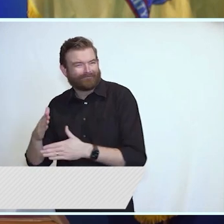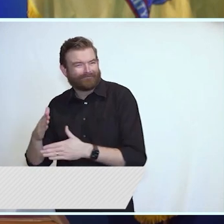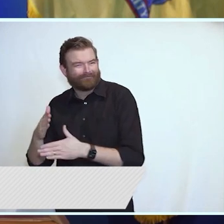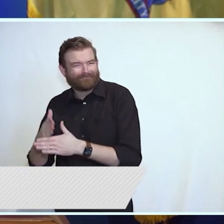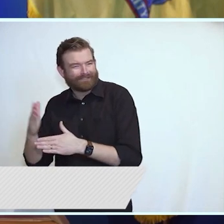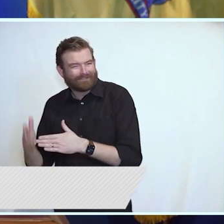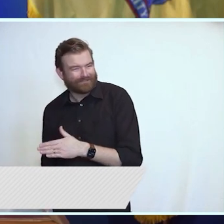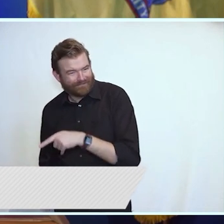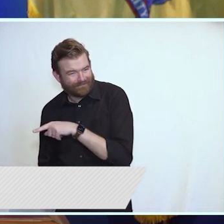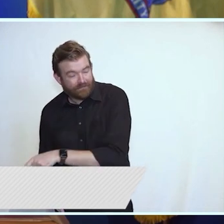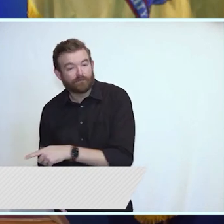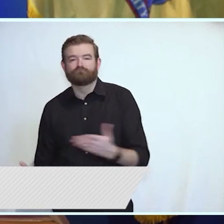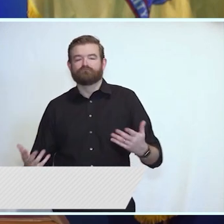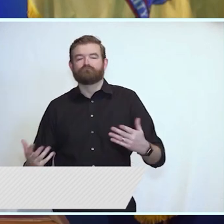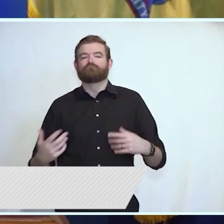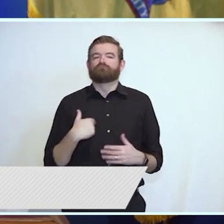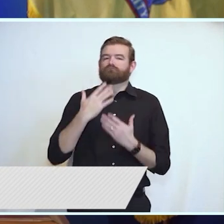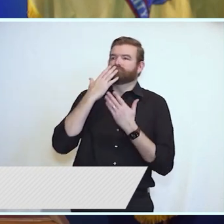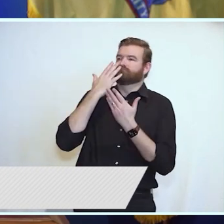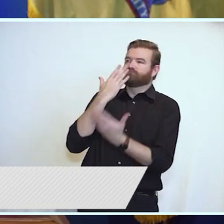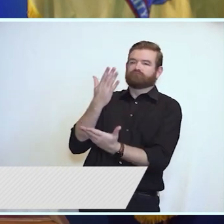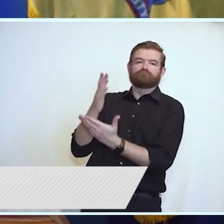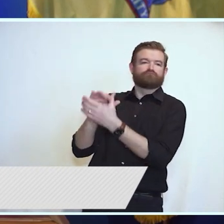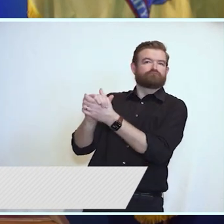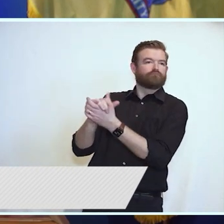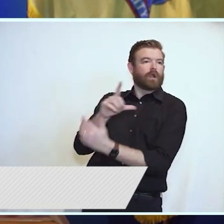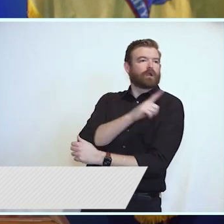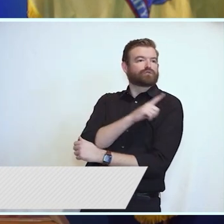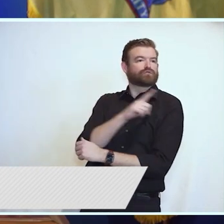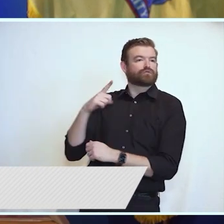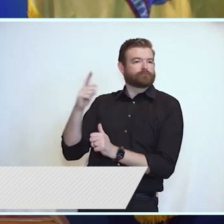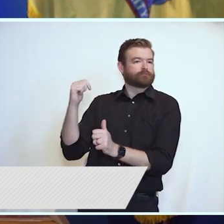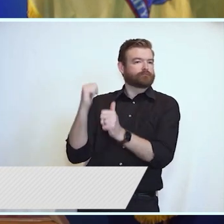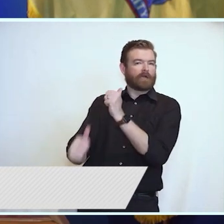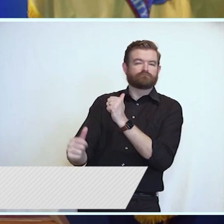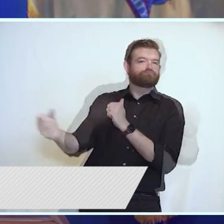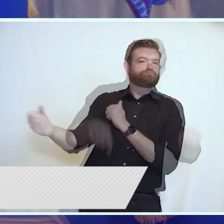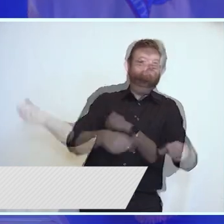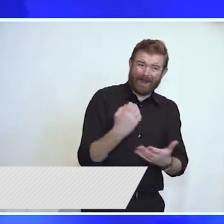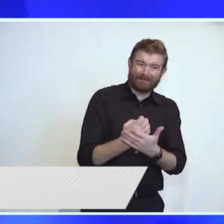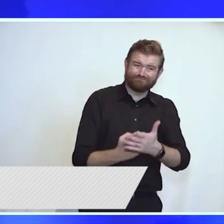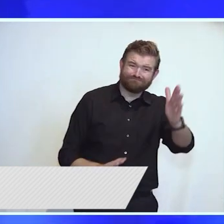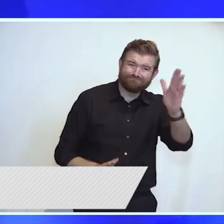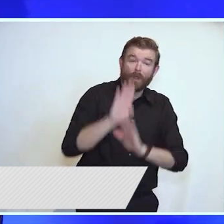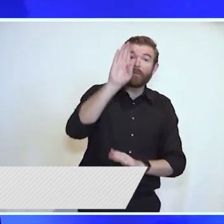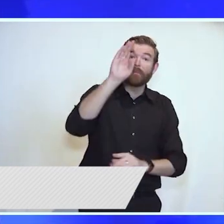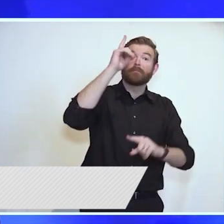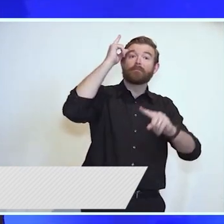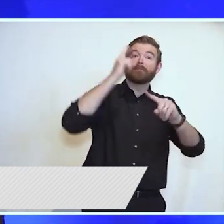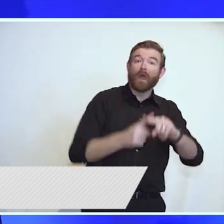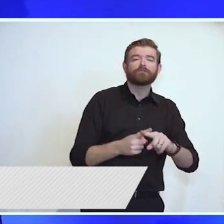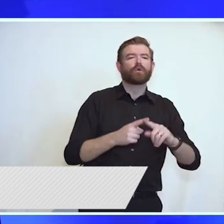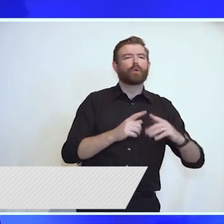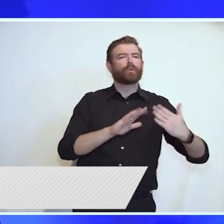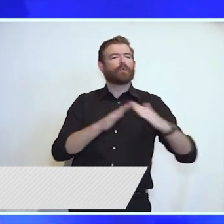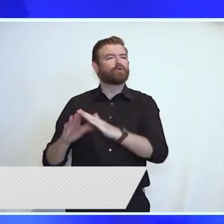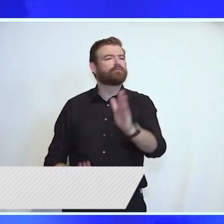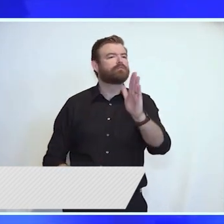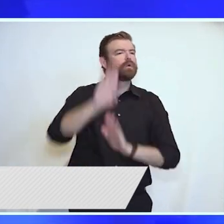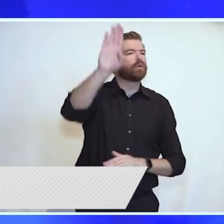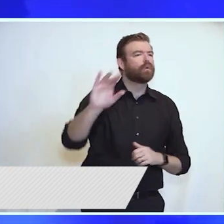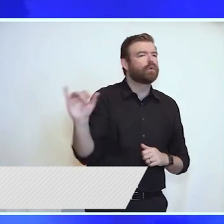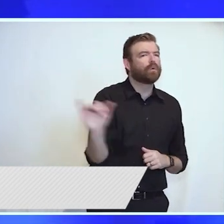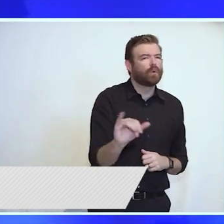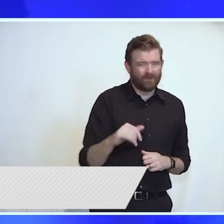proposals might come up, you know, because we do have many, I think it's about 17 new lawmakers coming in.